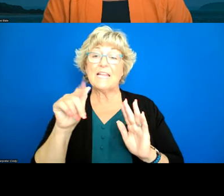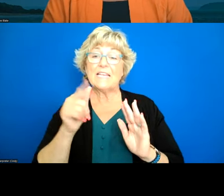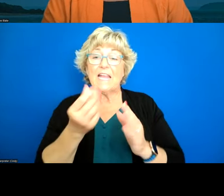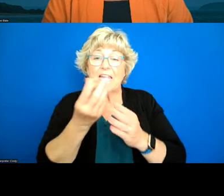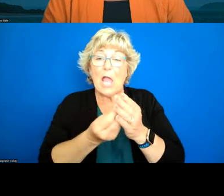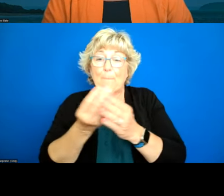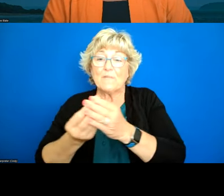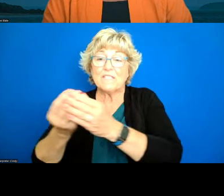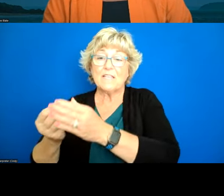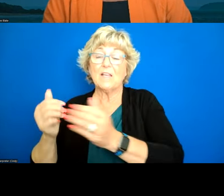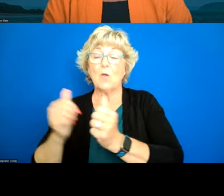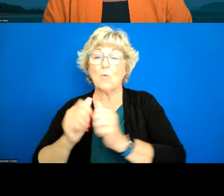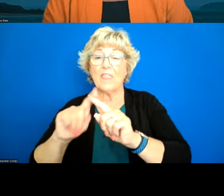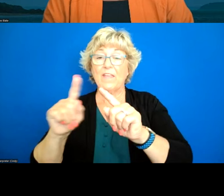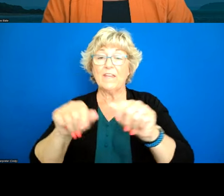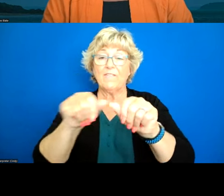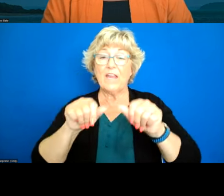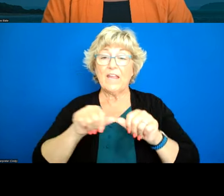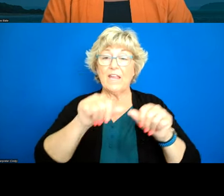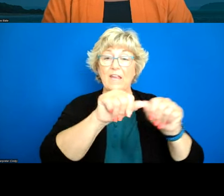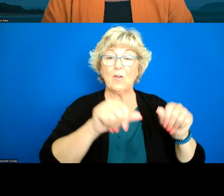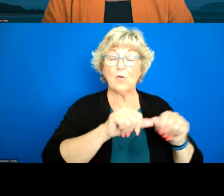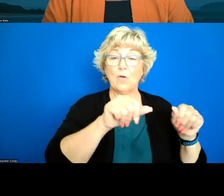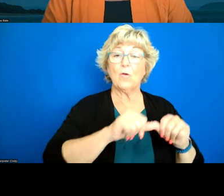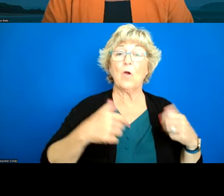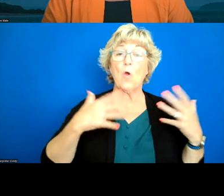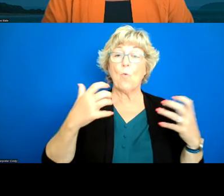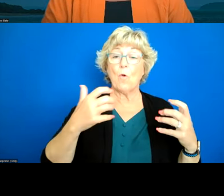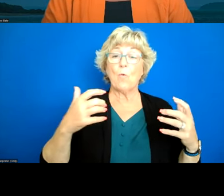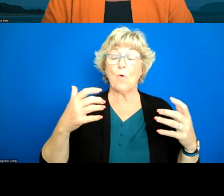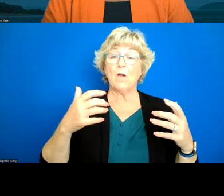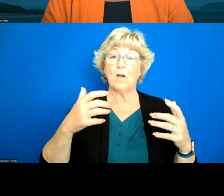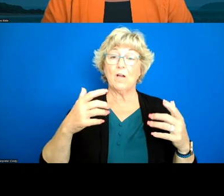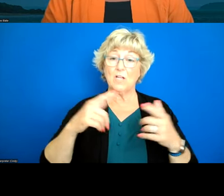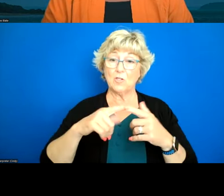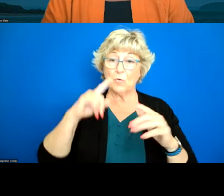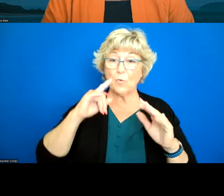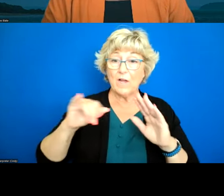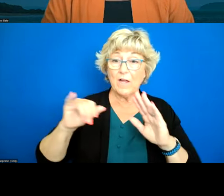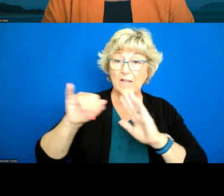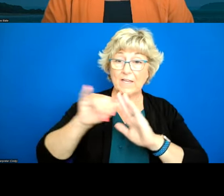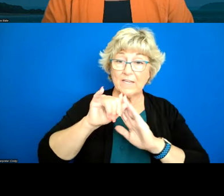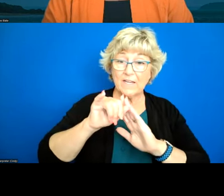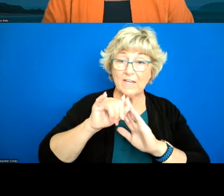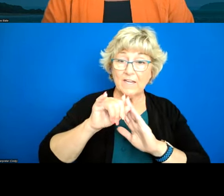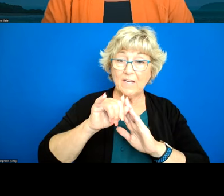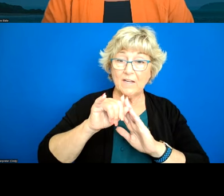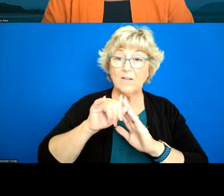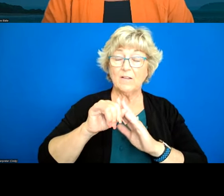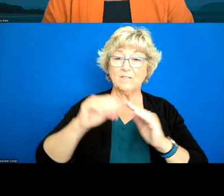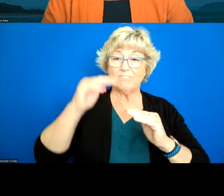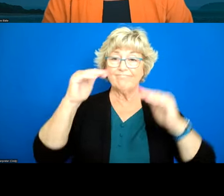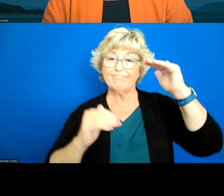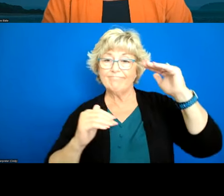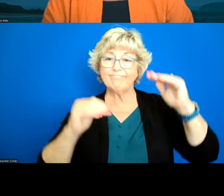with the demographic data we have we do want to move towards identifying those um those disparities and how